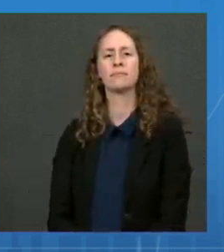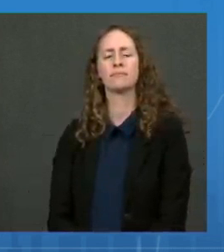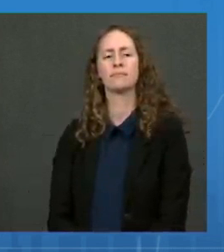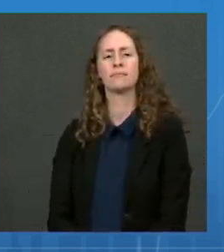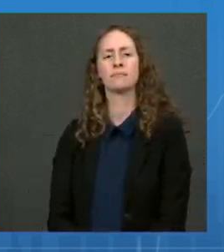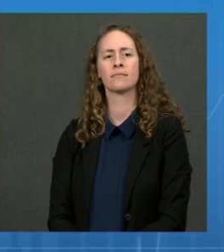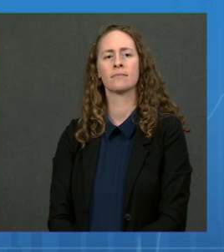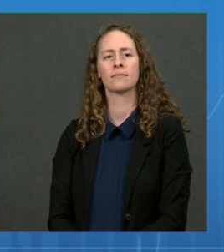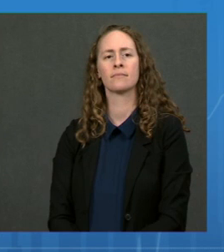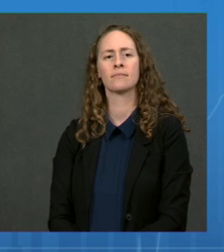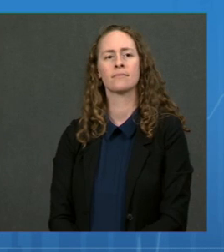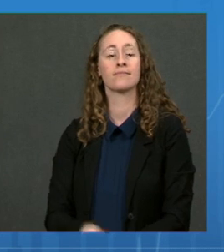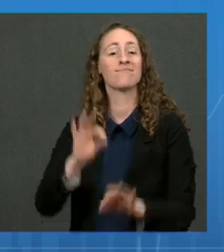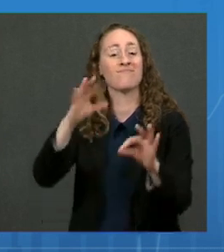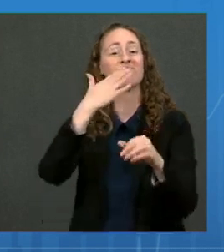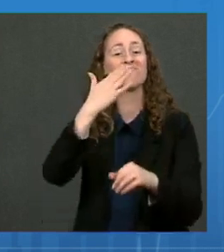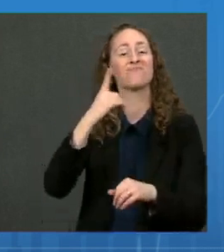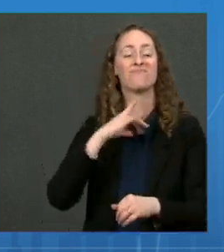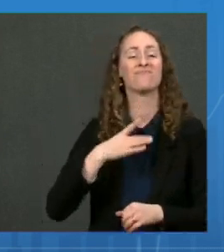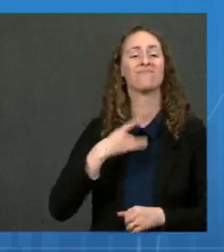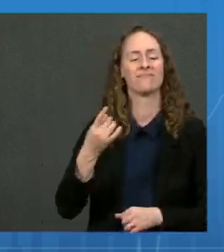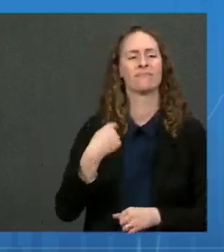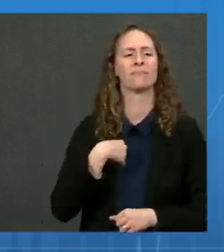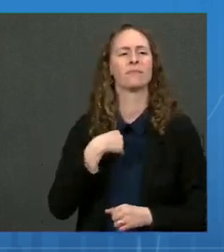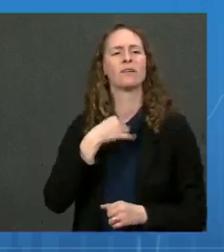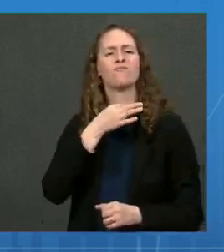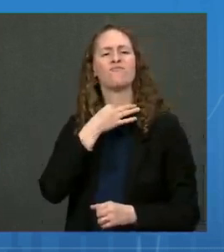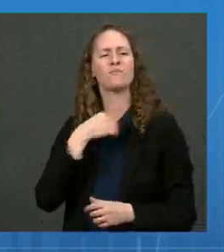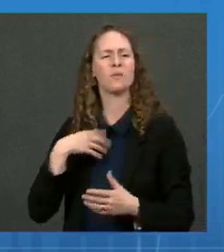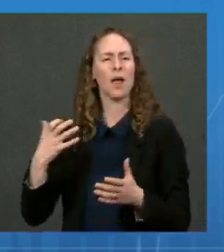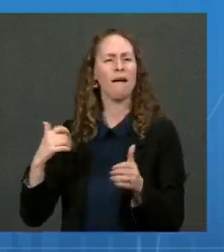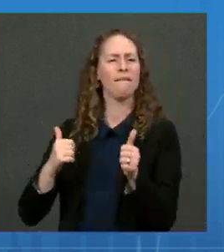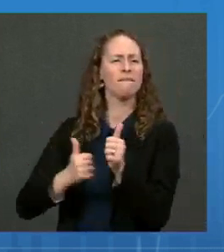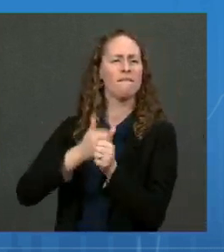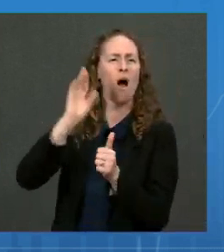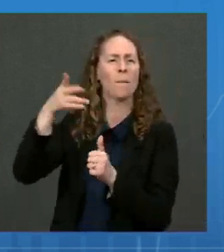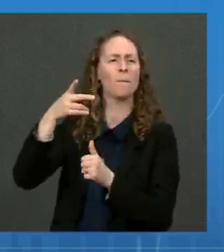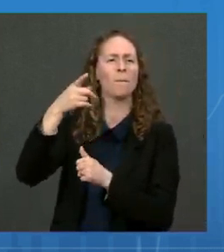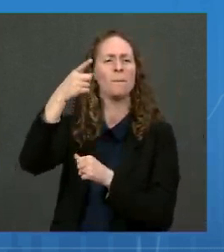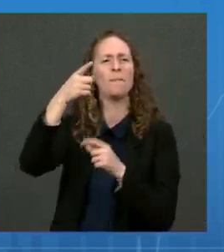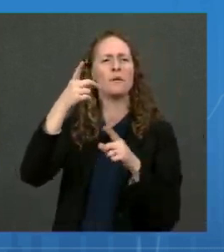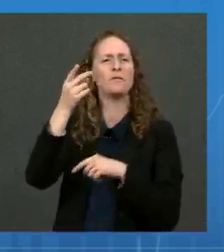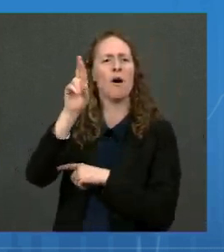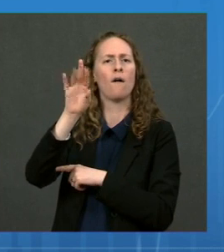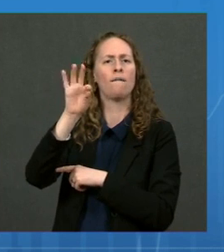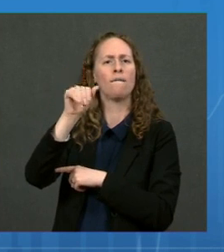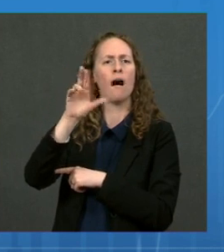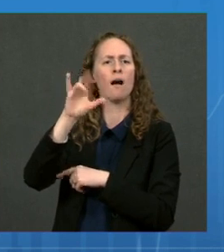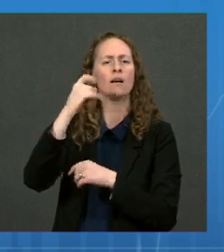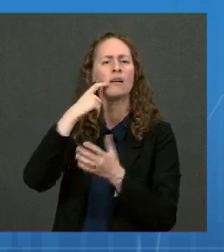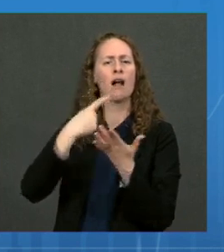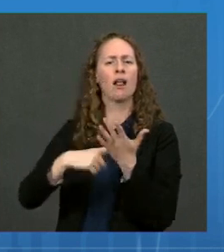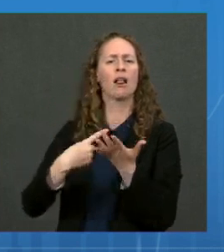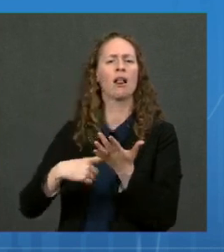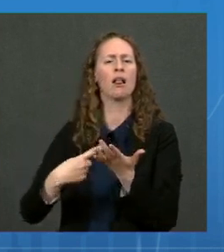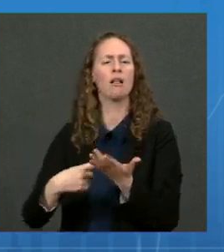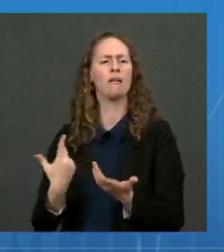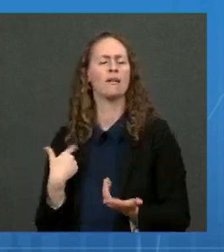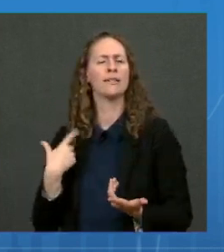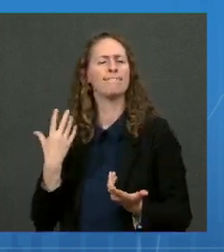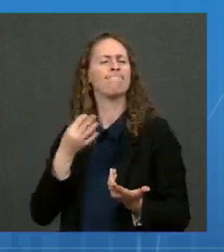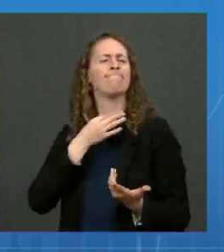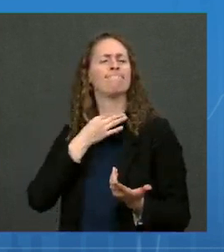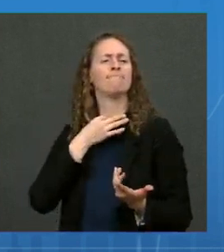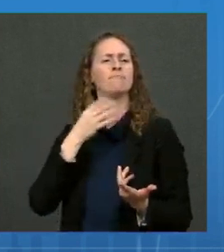Hi, thanks very much. Following up on what you were saying, Dr. Fauci, can you give us a sense of what risks you are expecting